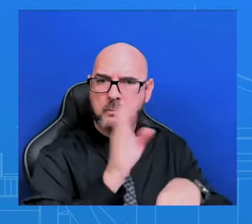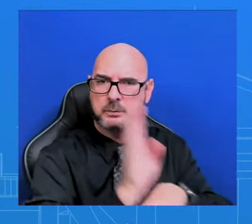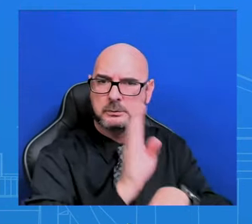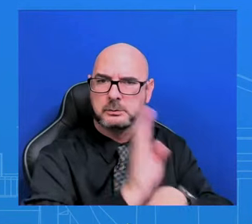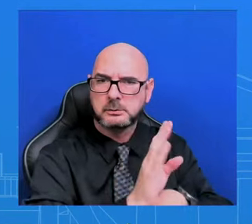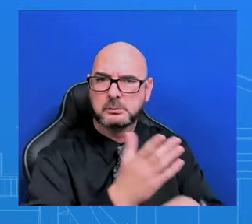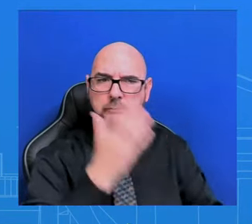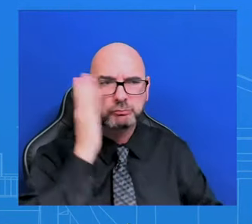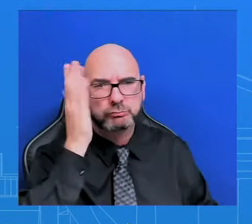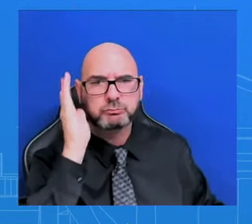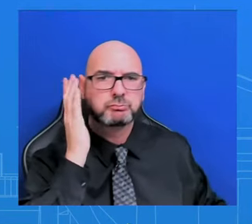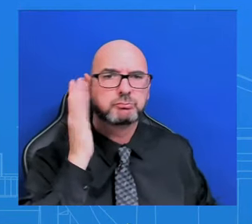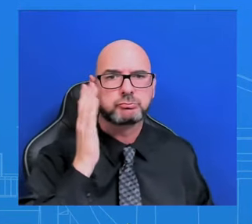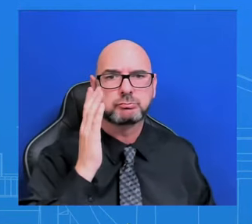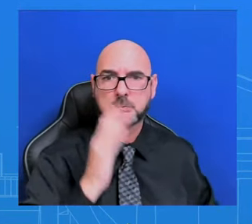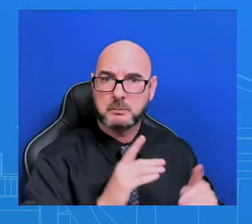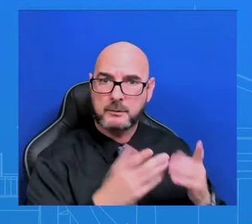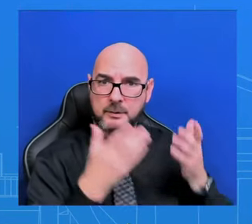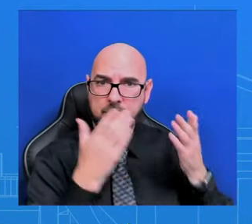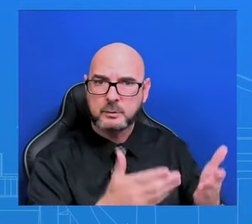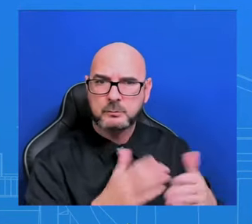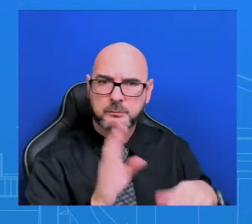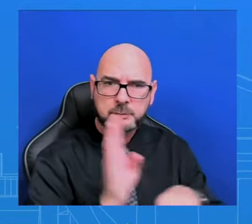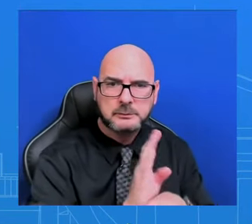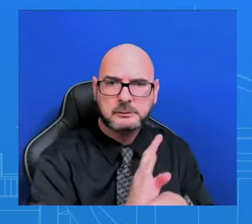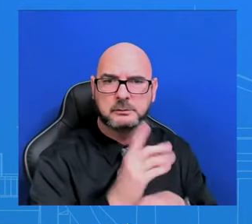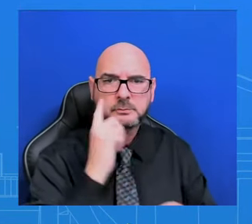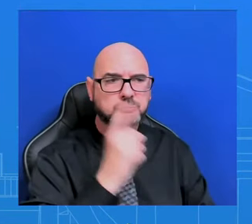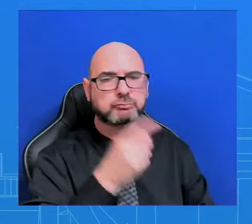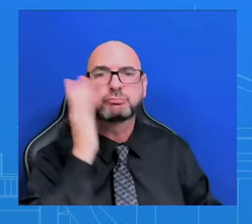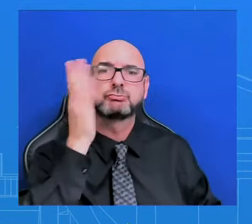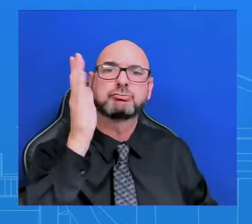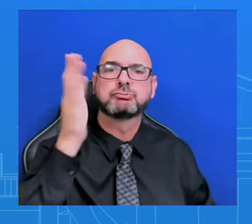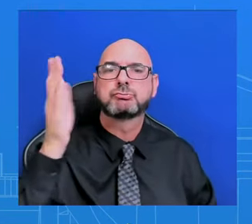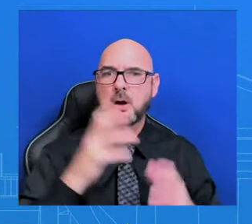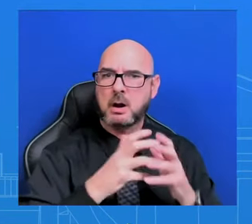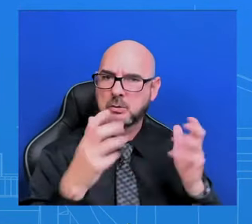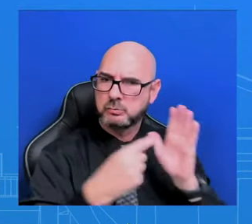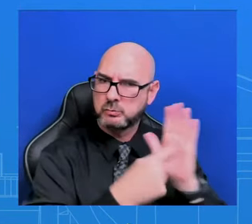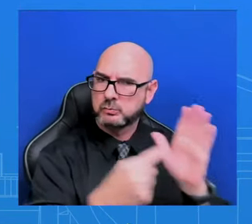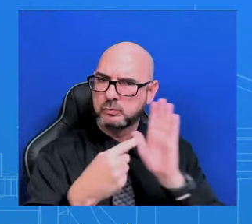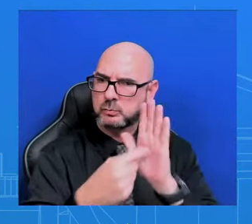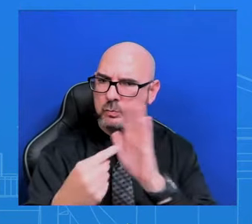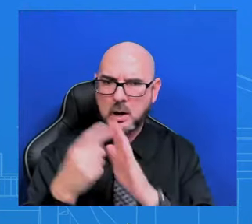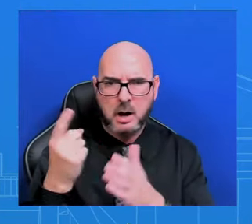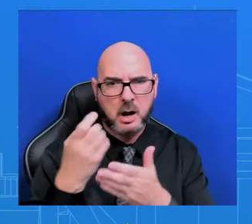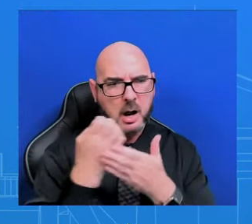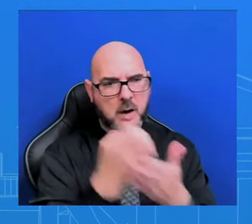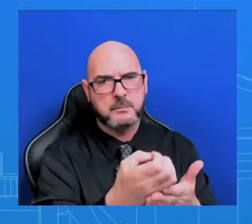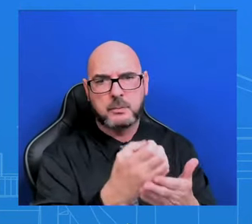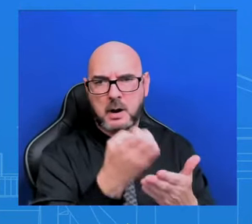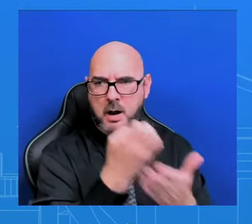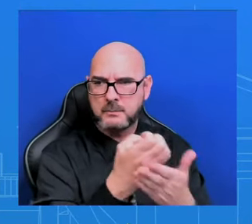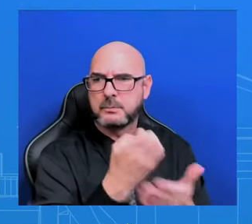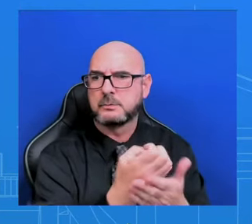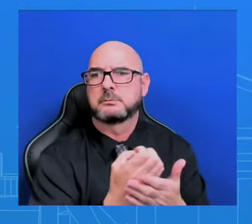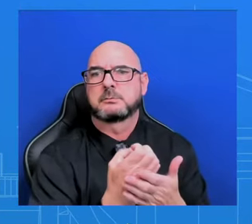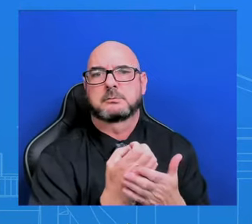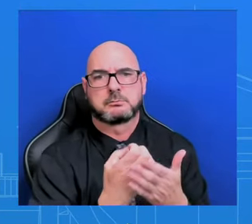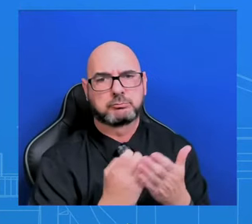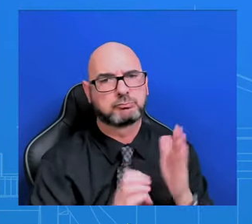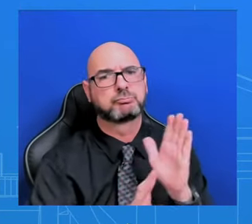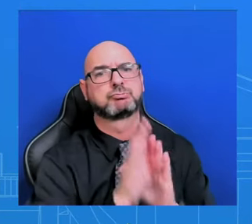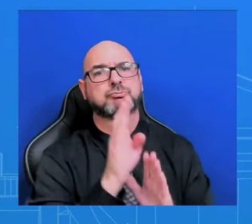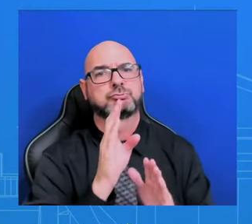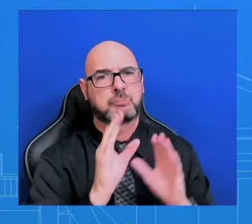business. And so, look, we're going to try, obviously we're always trying to find ways to communicate with folks on the ground and we